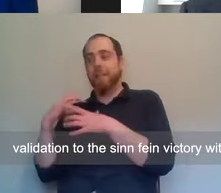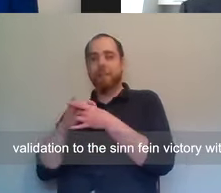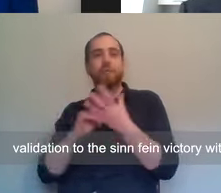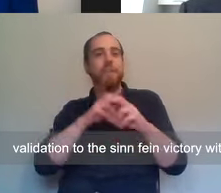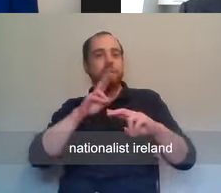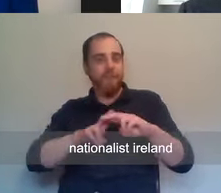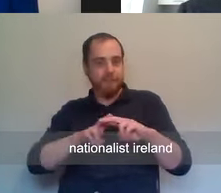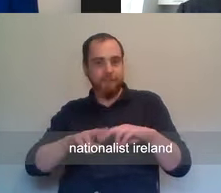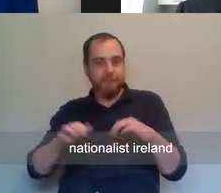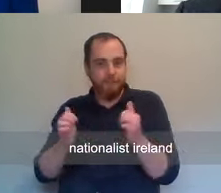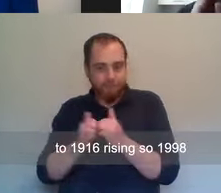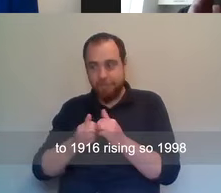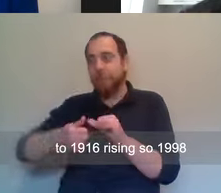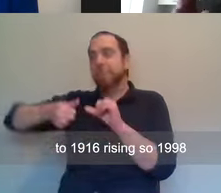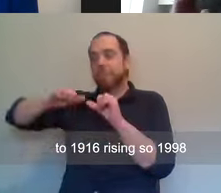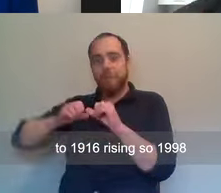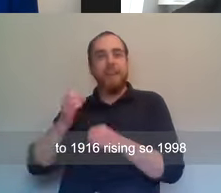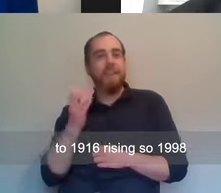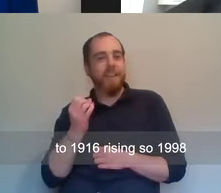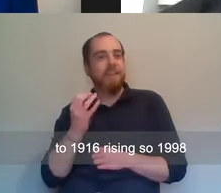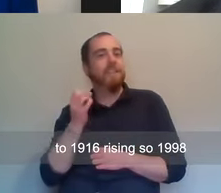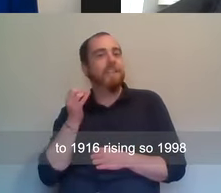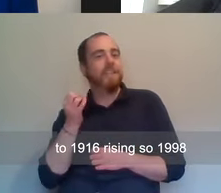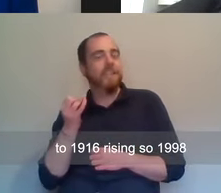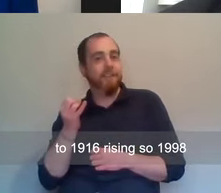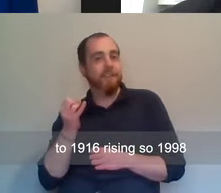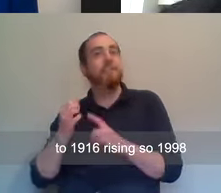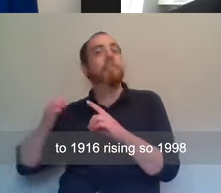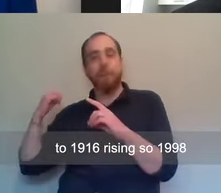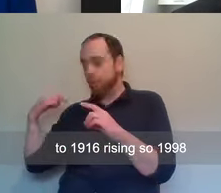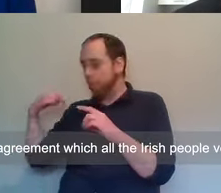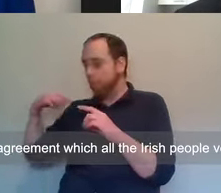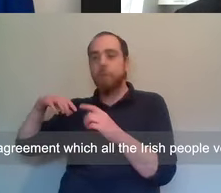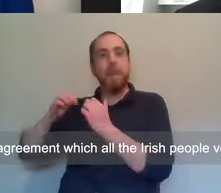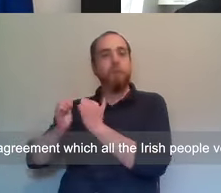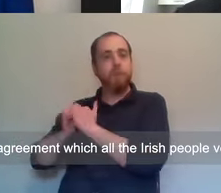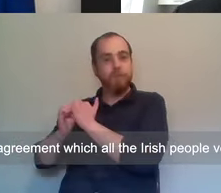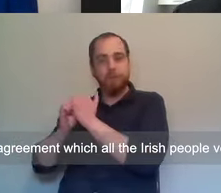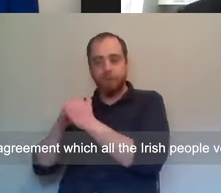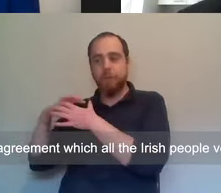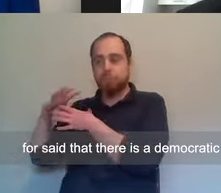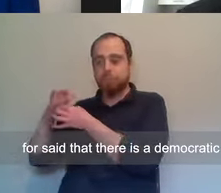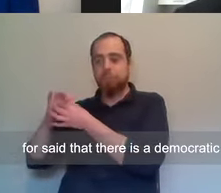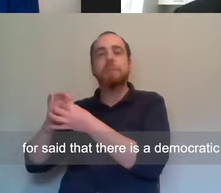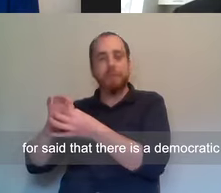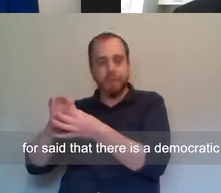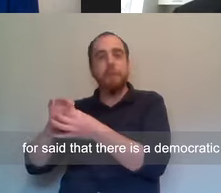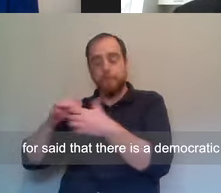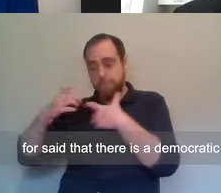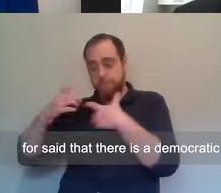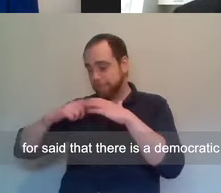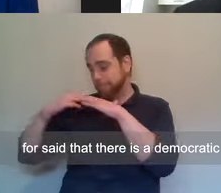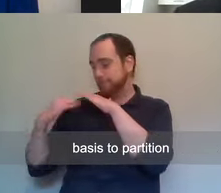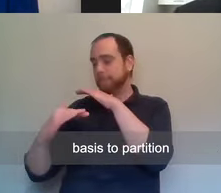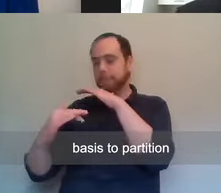to the 1916 rising. So 1998 agreement, which all the Irish people have voted for, said that there is a democratic basis